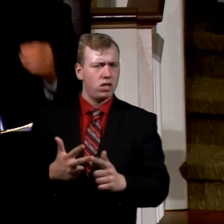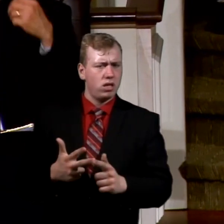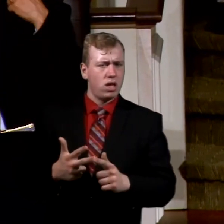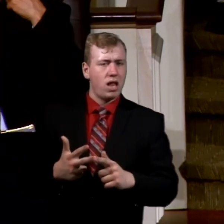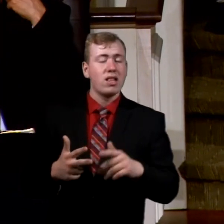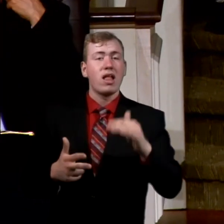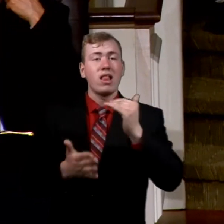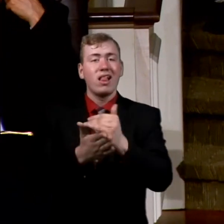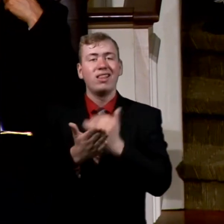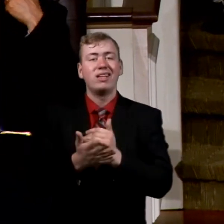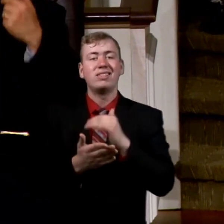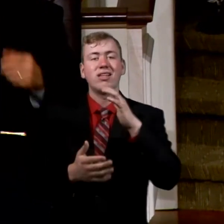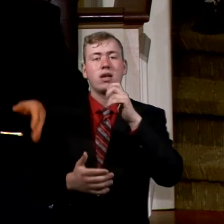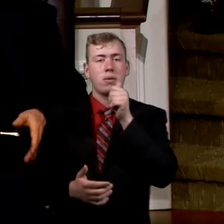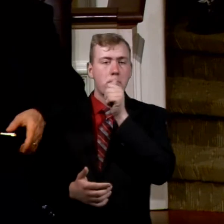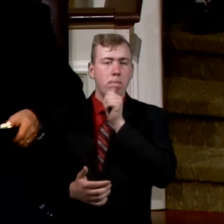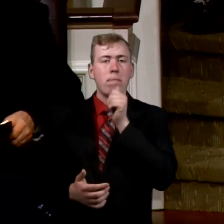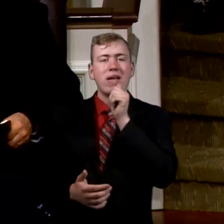lessons of patience.